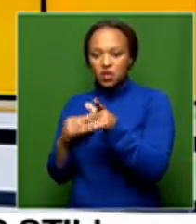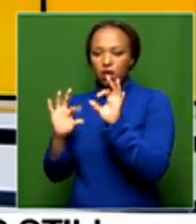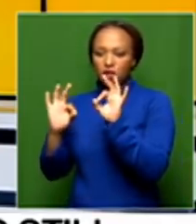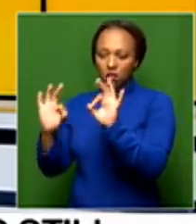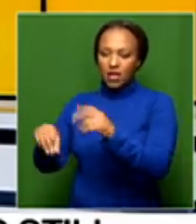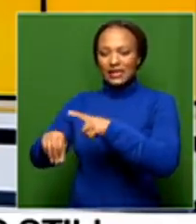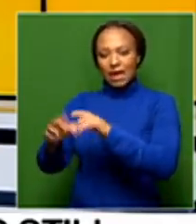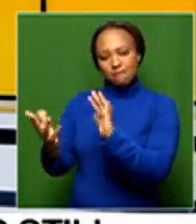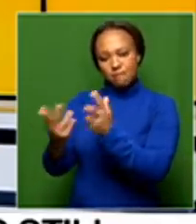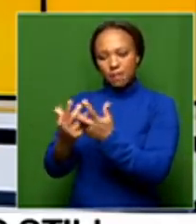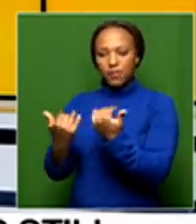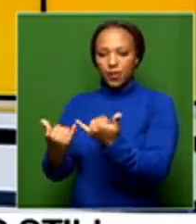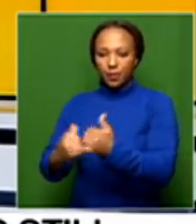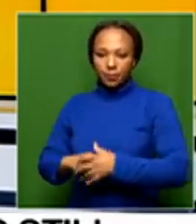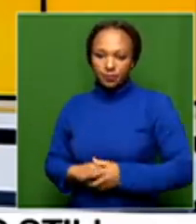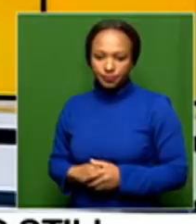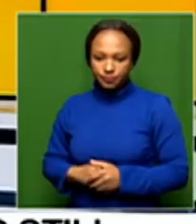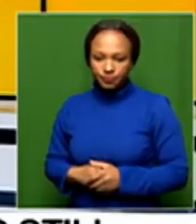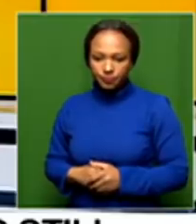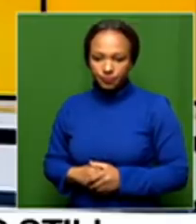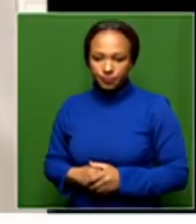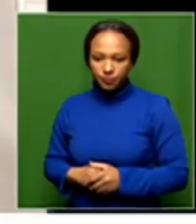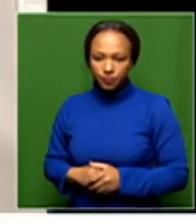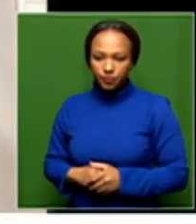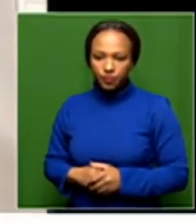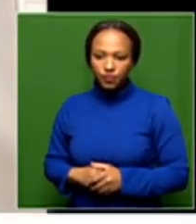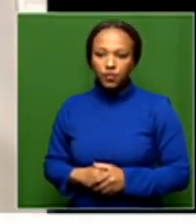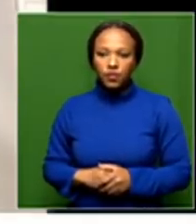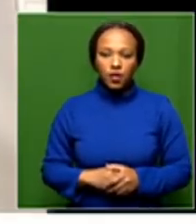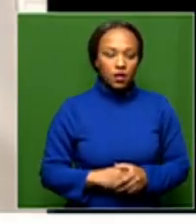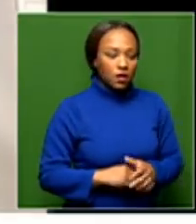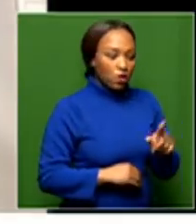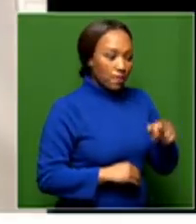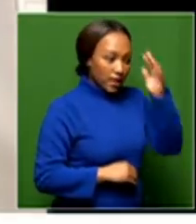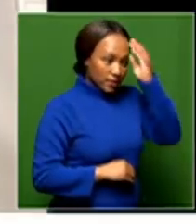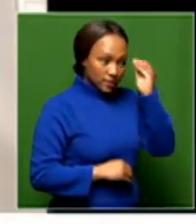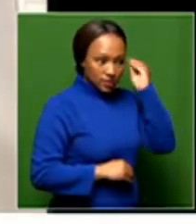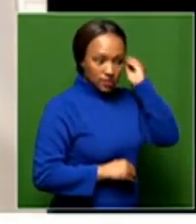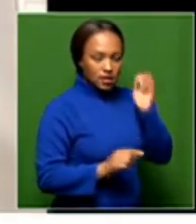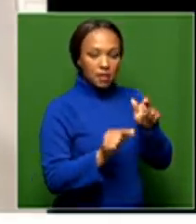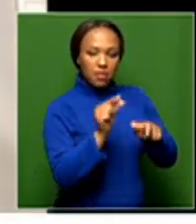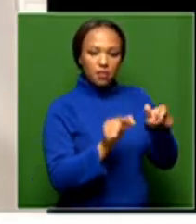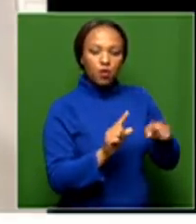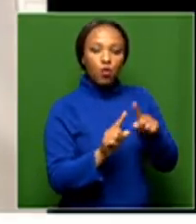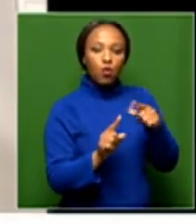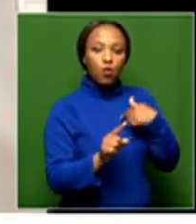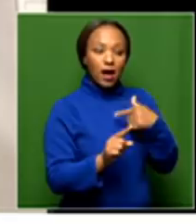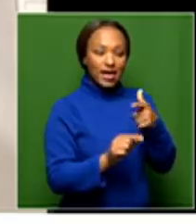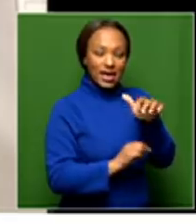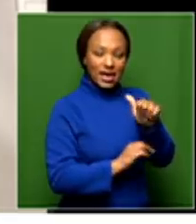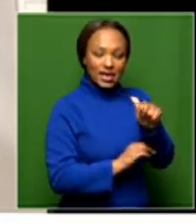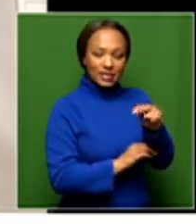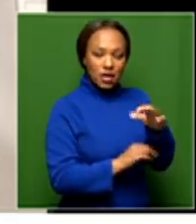relevant, I imagine now. Sure. So we must note a number of things here. First of all, the right of the party